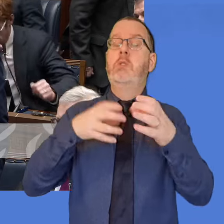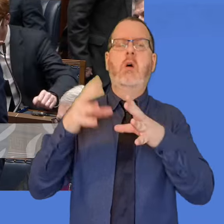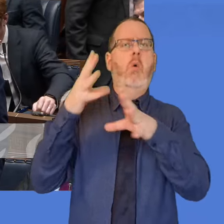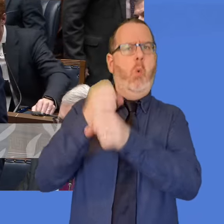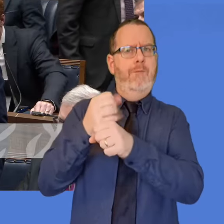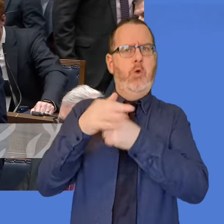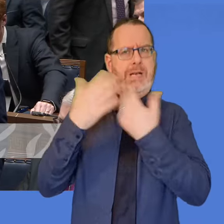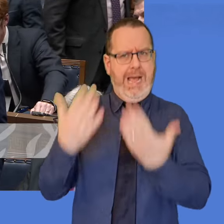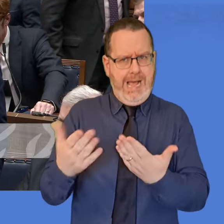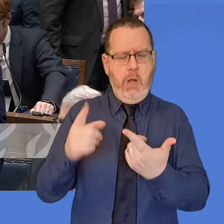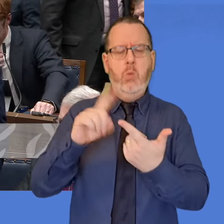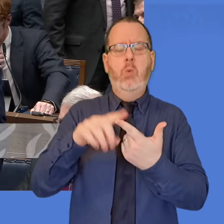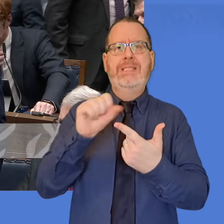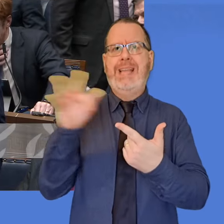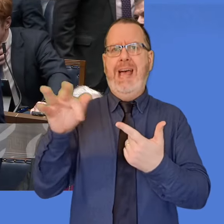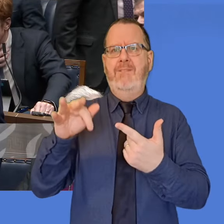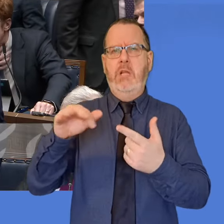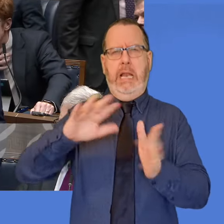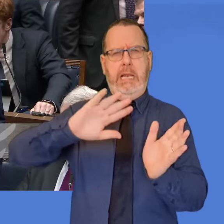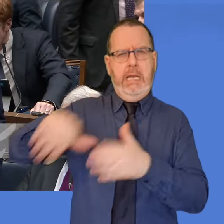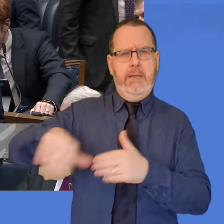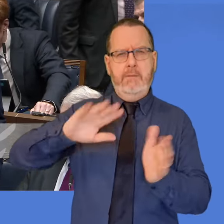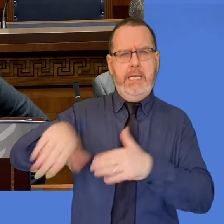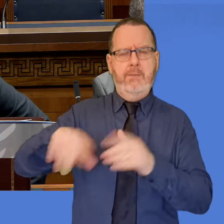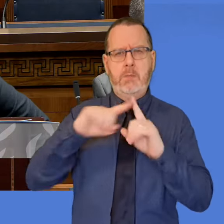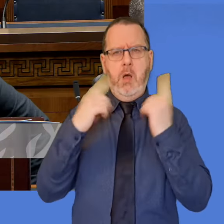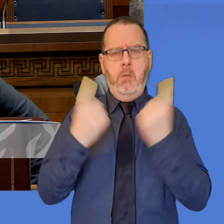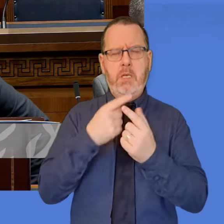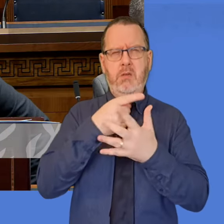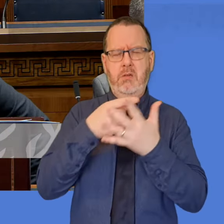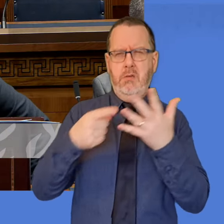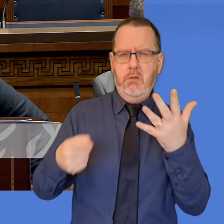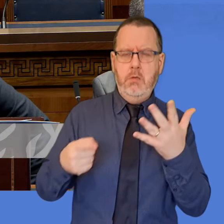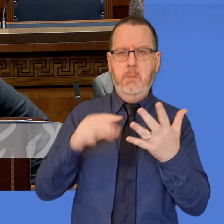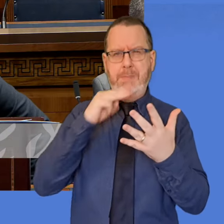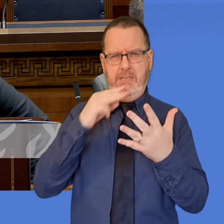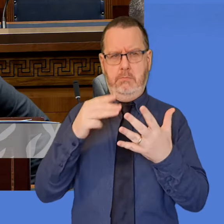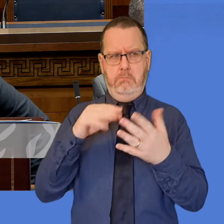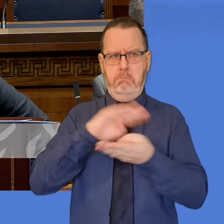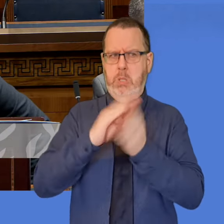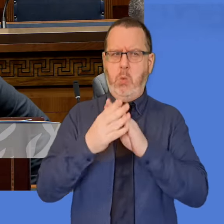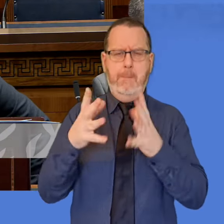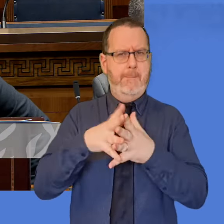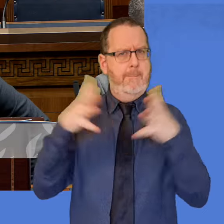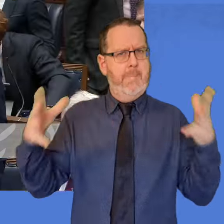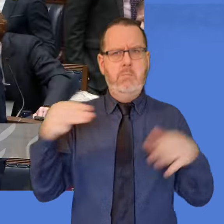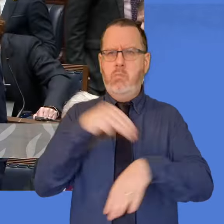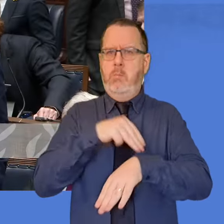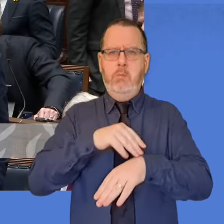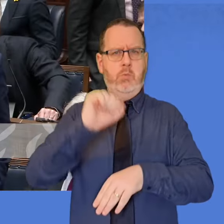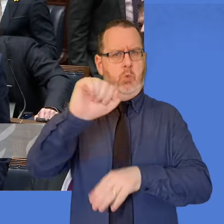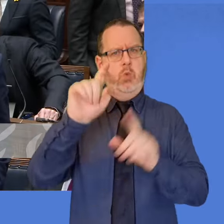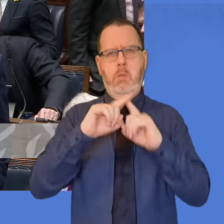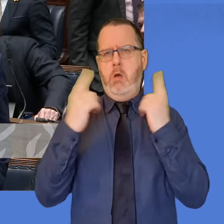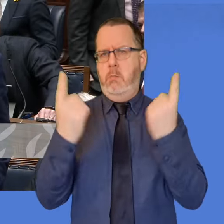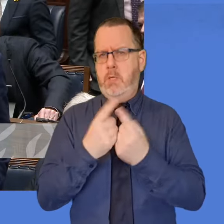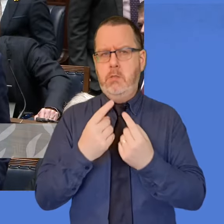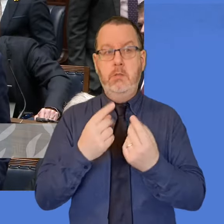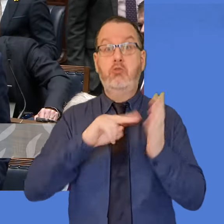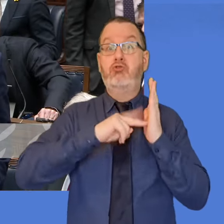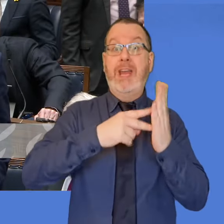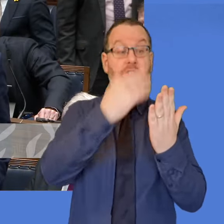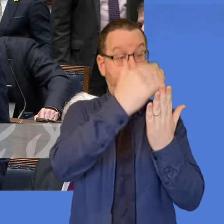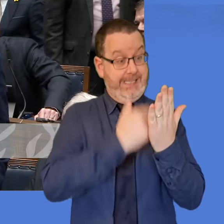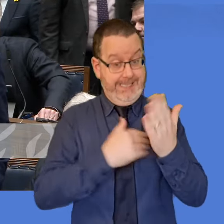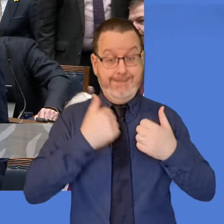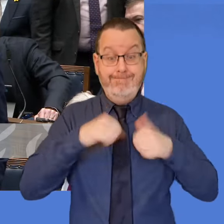temporary promotions, and staff leaving the department has exacerbated a major problem within the department, particularly in developing strategies